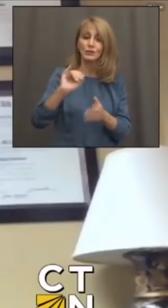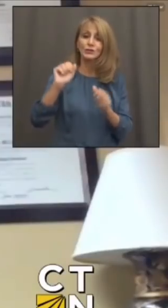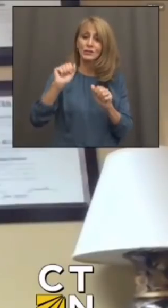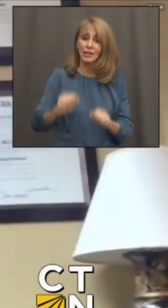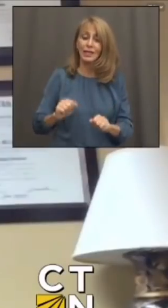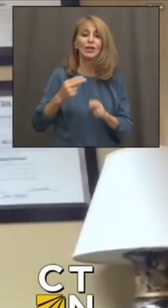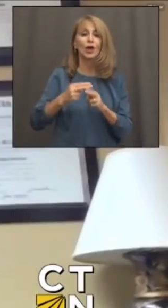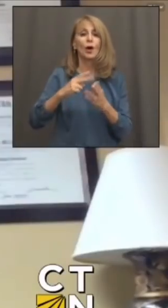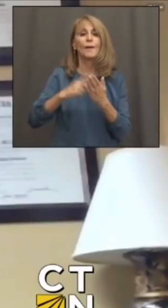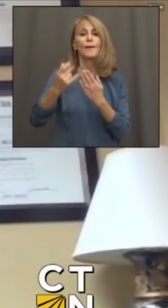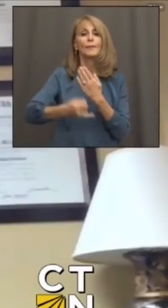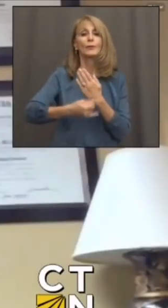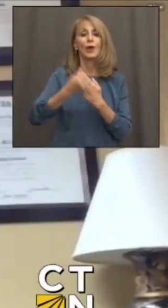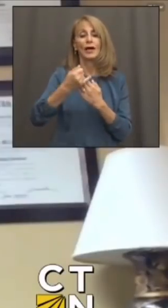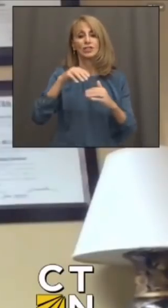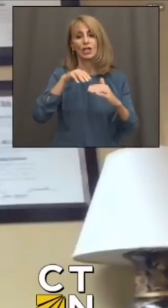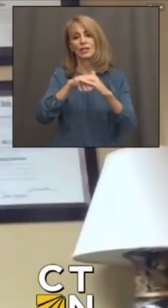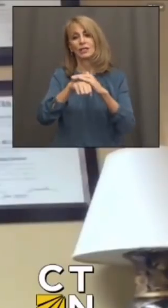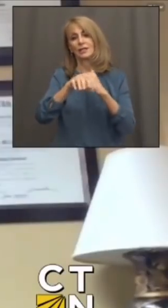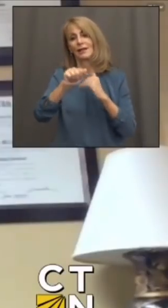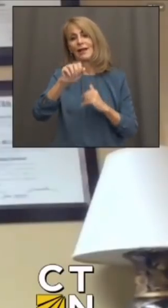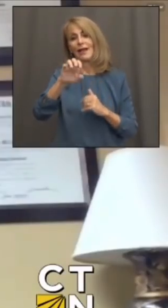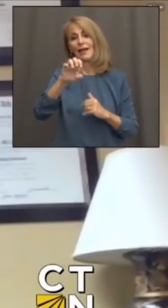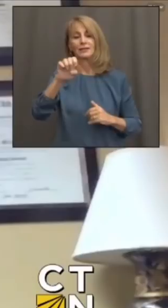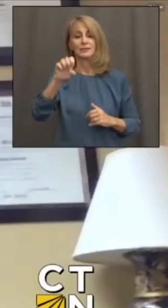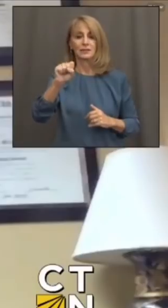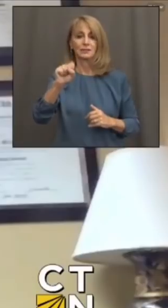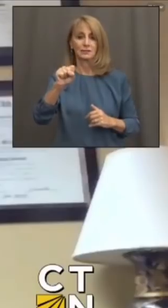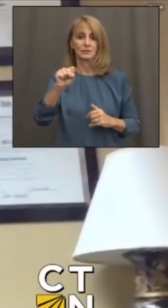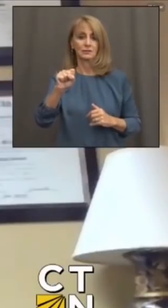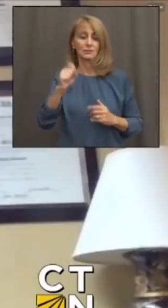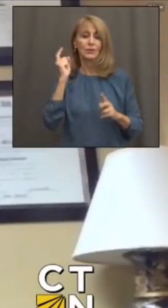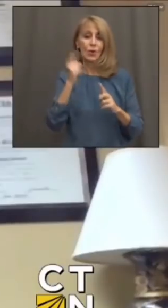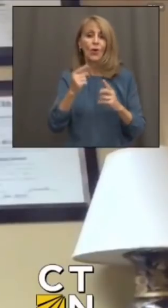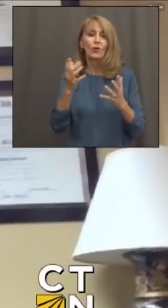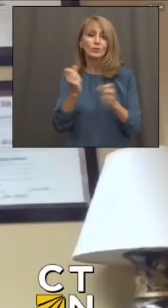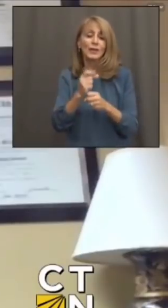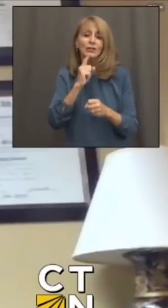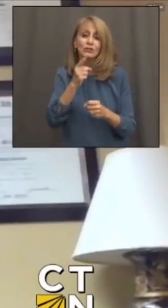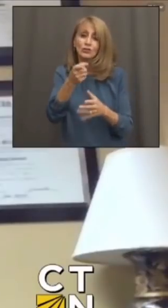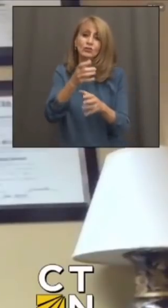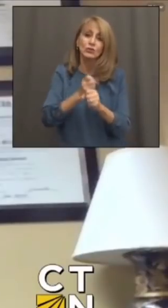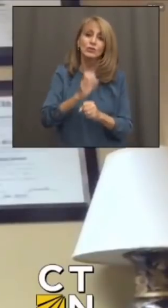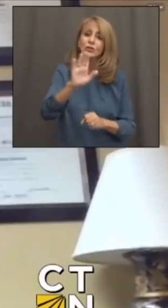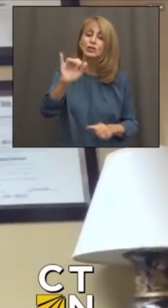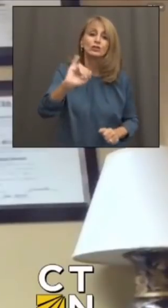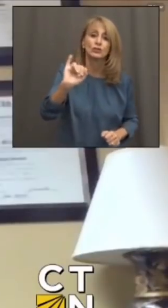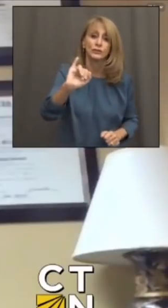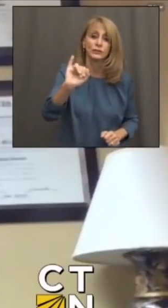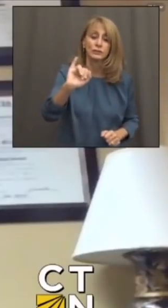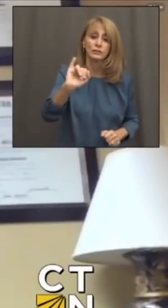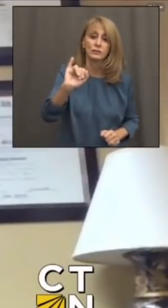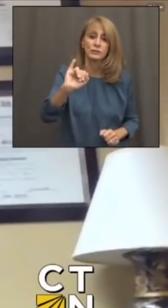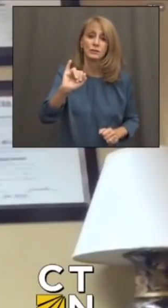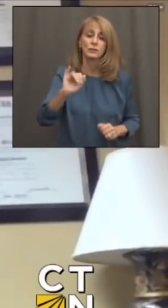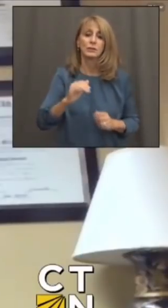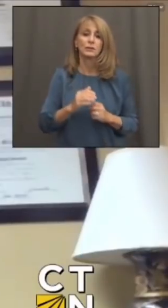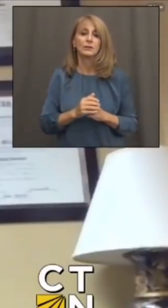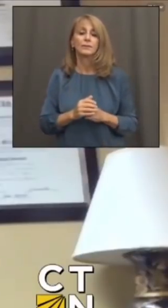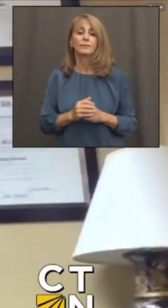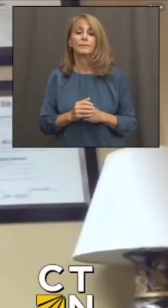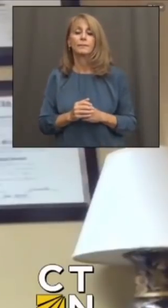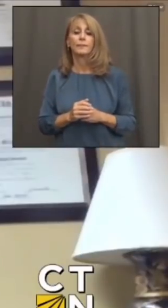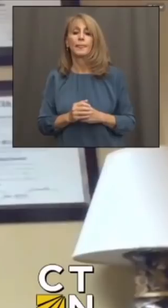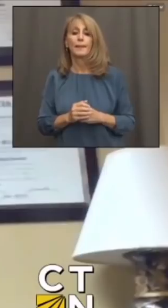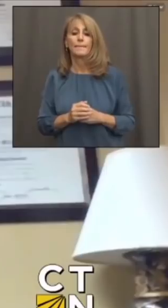Access, where the matters work, to get those folks into the front door and get them access as quickly as possible. Again,